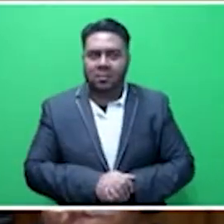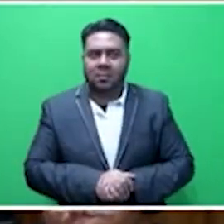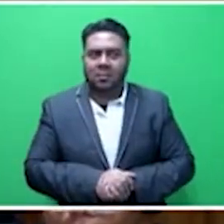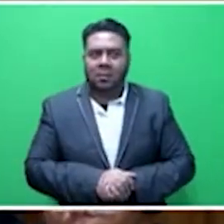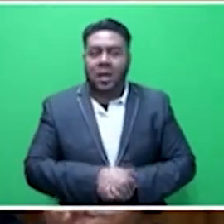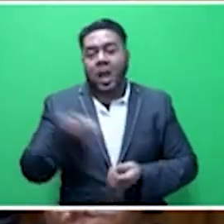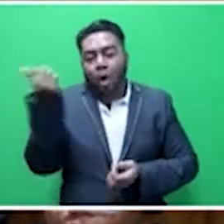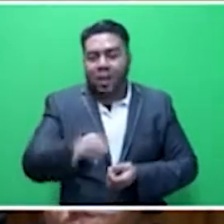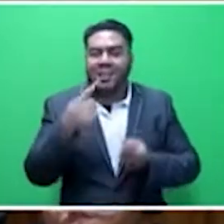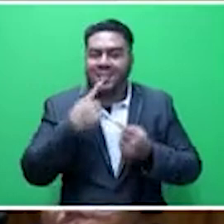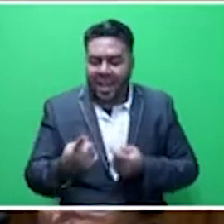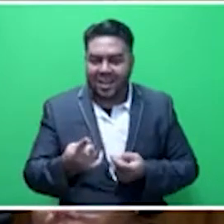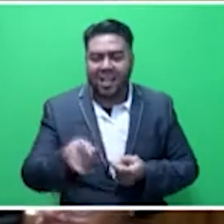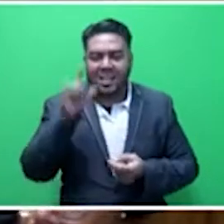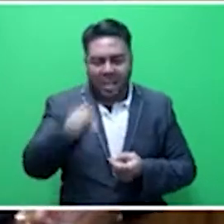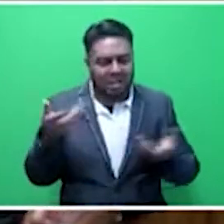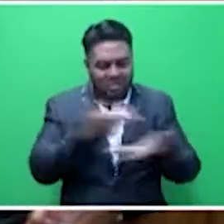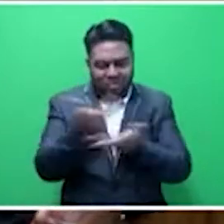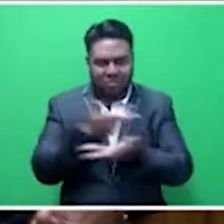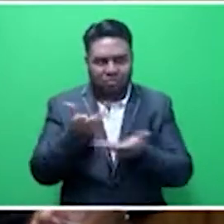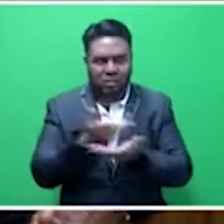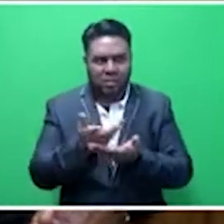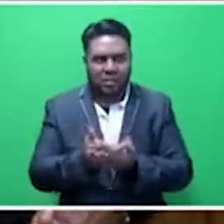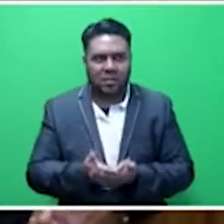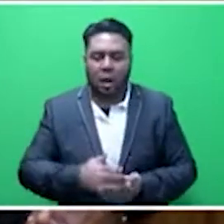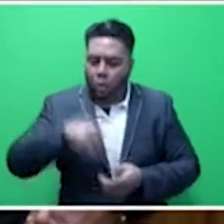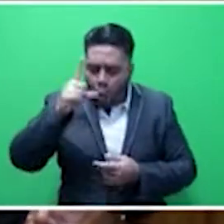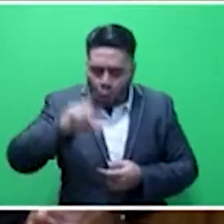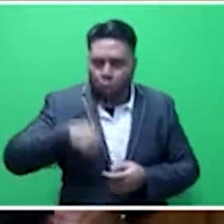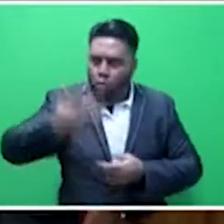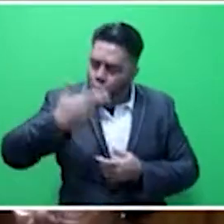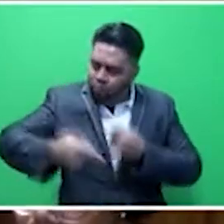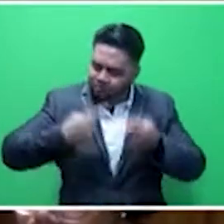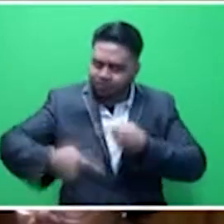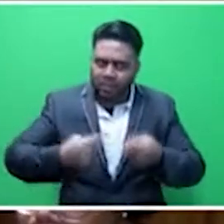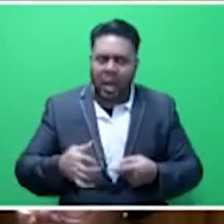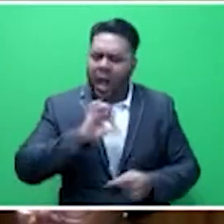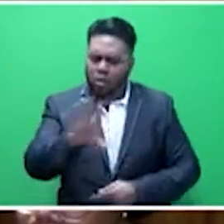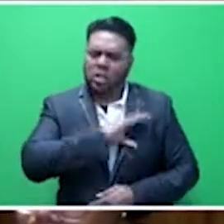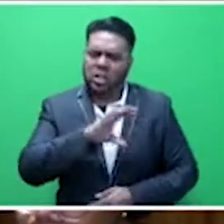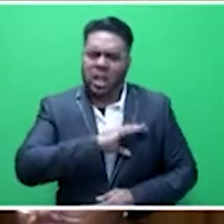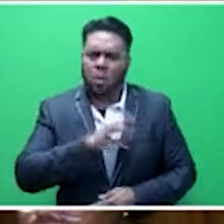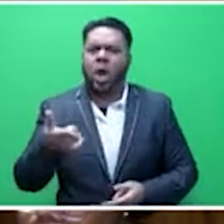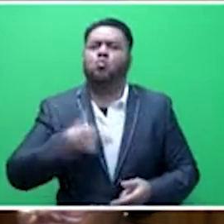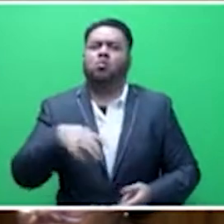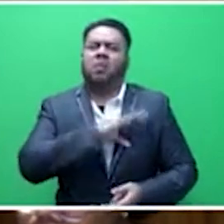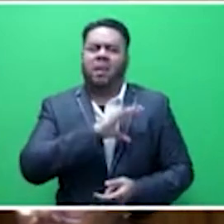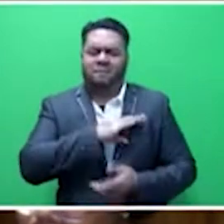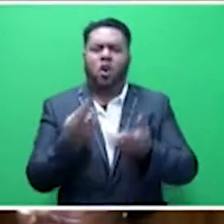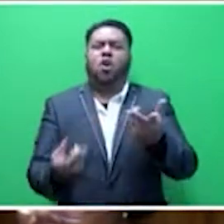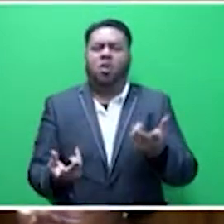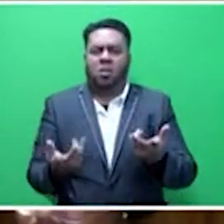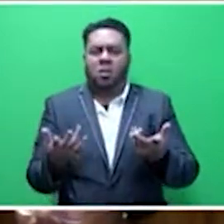Well, he has already said that there is no discussion about it, but he keeps on going about it. I am not scared about anything. That's why I am saying